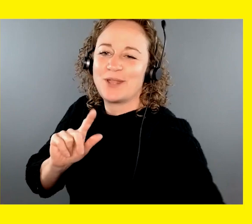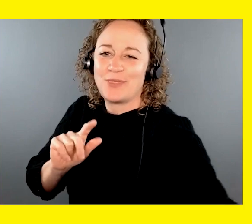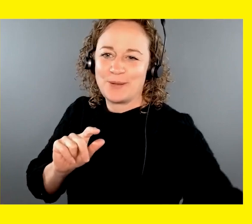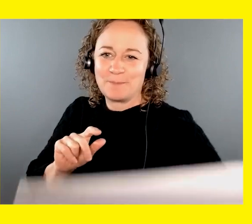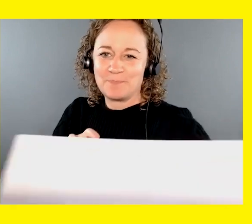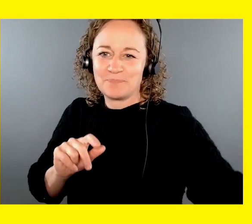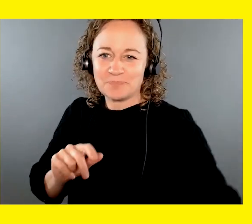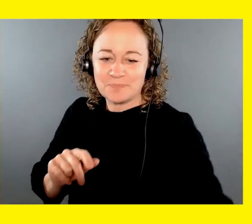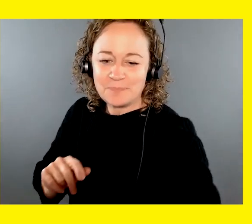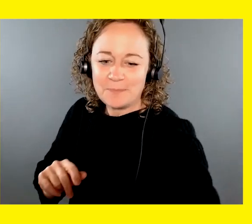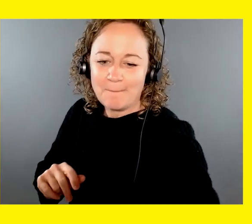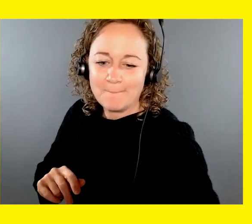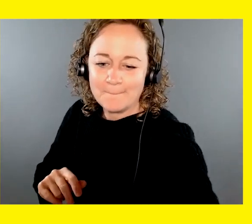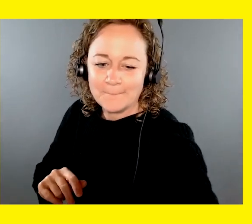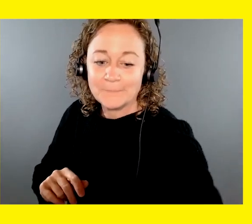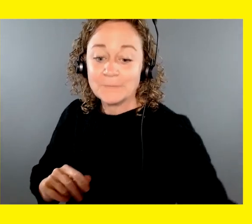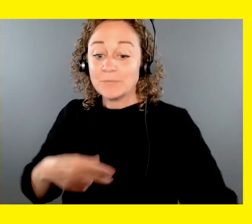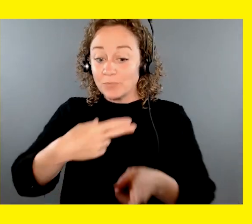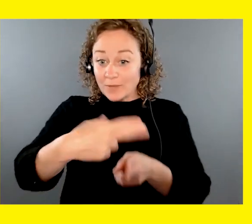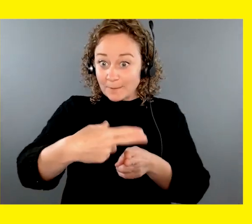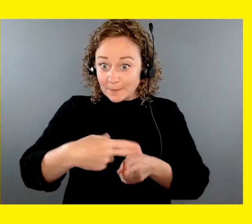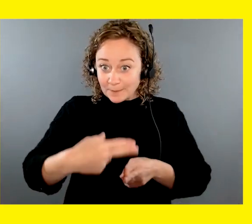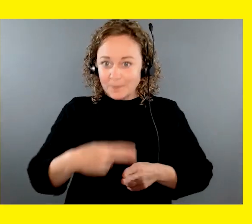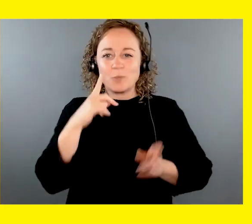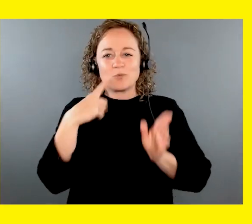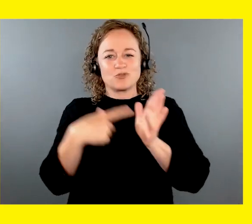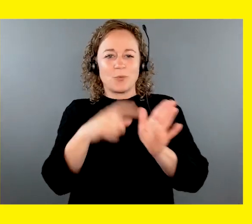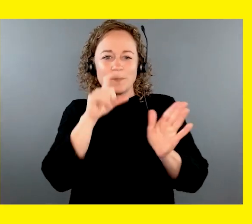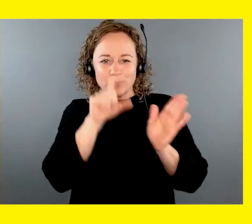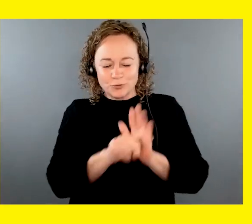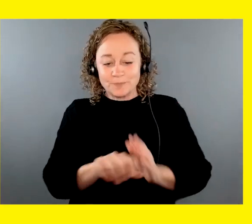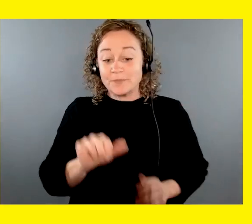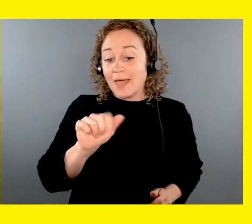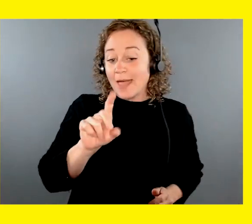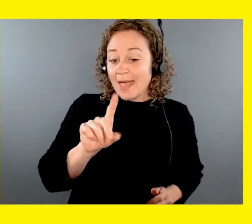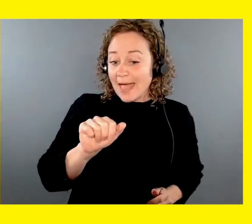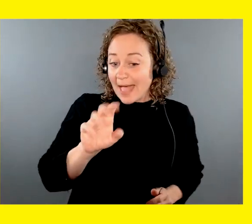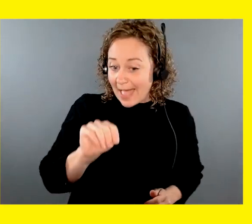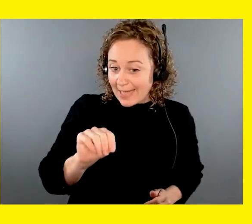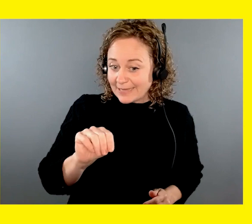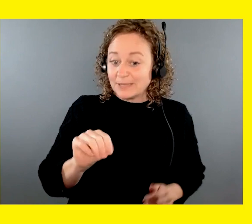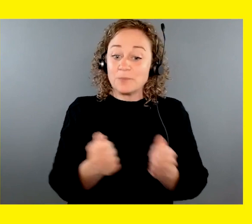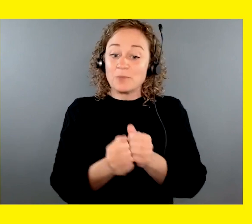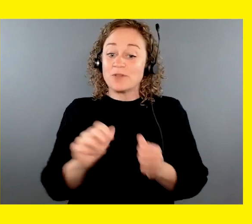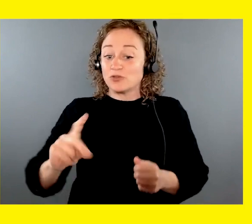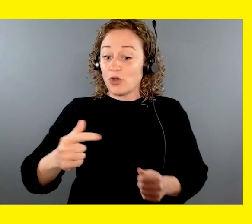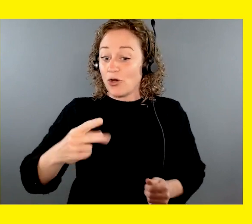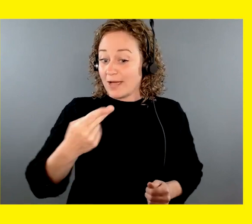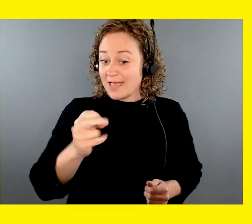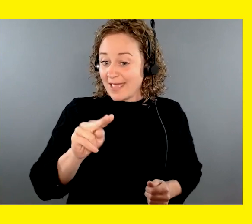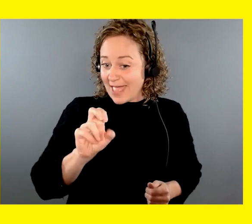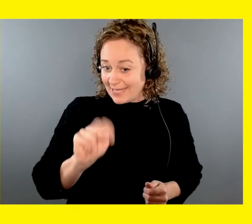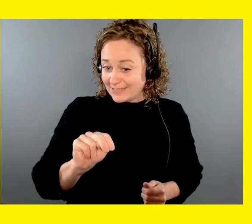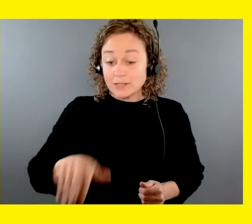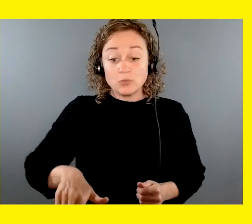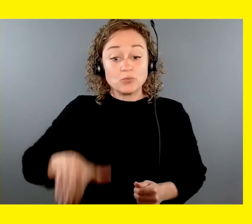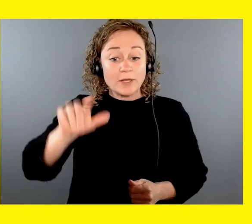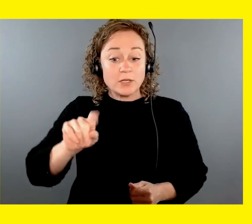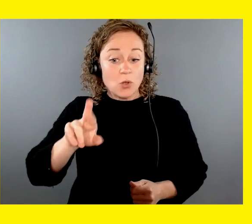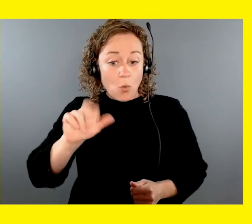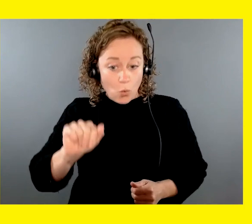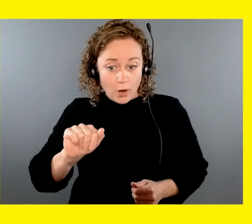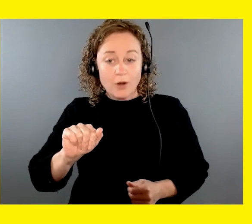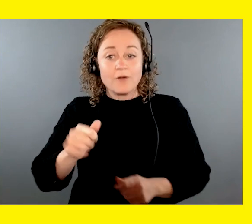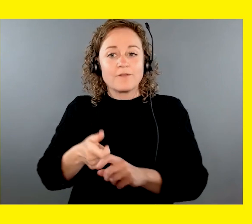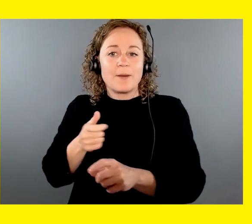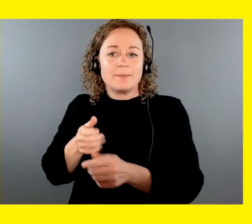the names, we will show the photos of the graduates and their dogs. Adam Shaffey is graduating with Henson, who was raised by Laura Fisher Leader